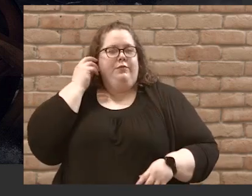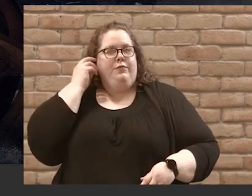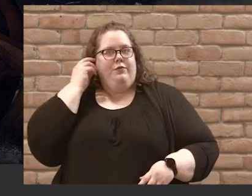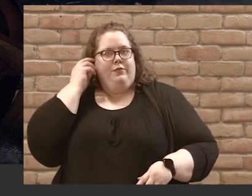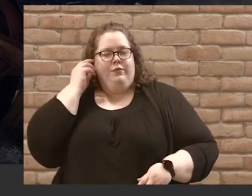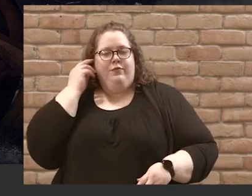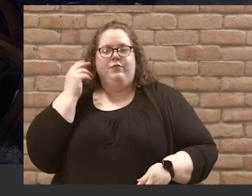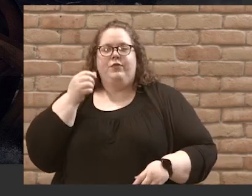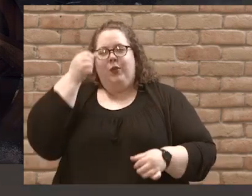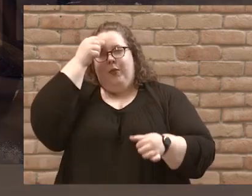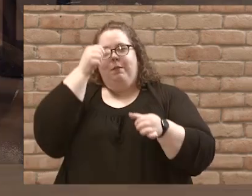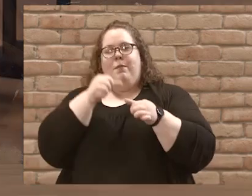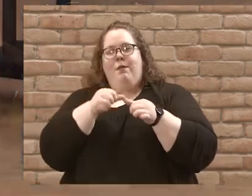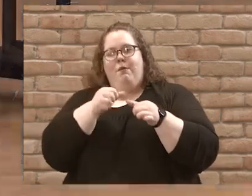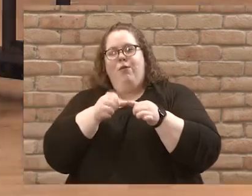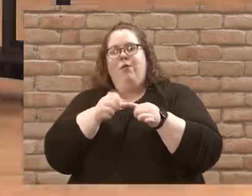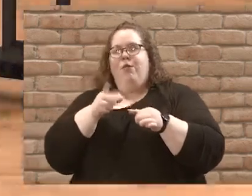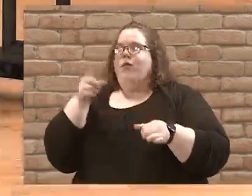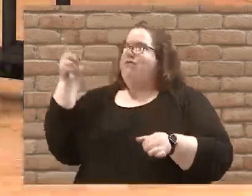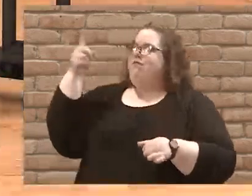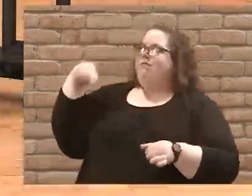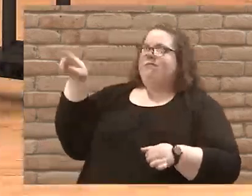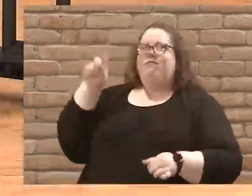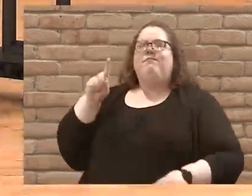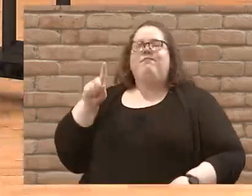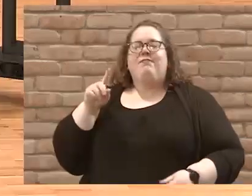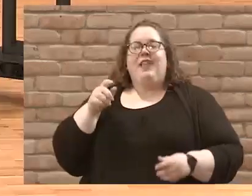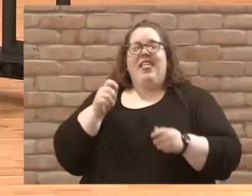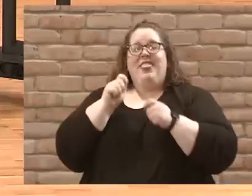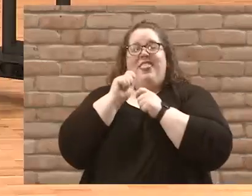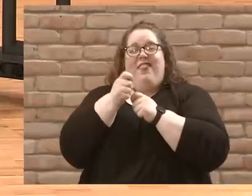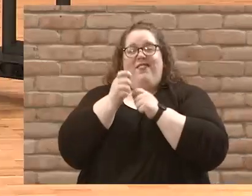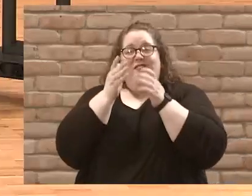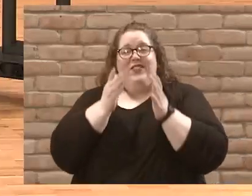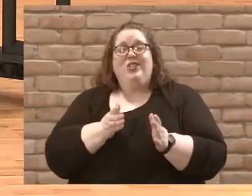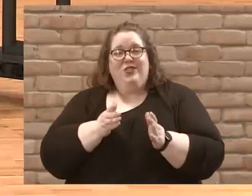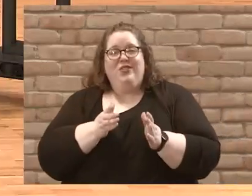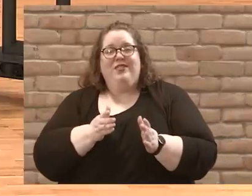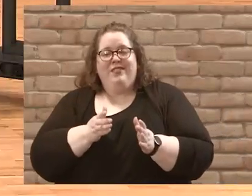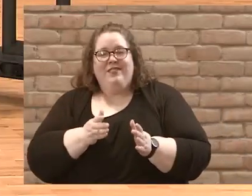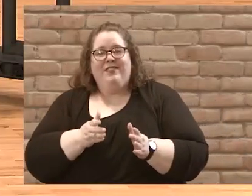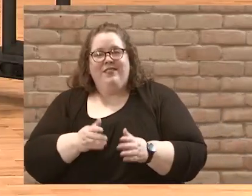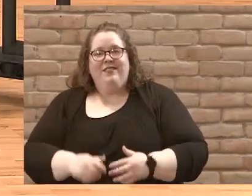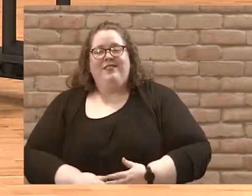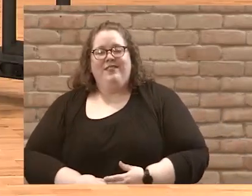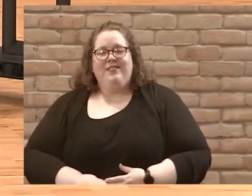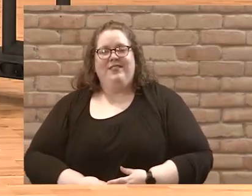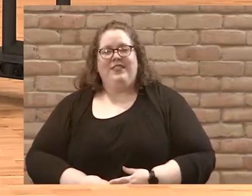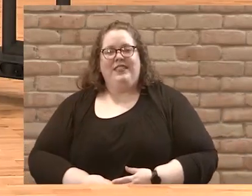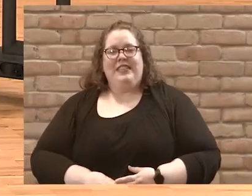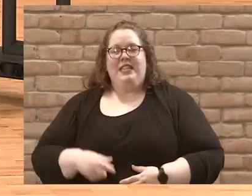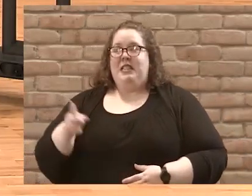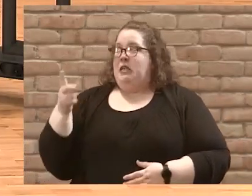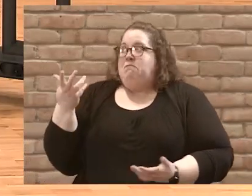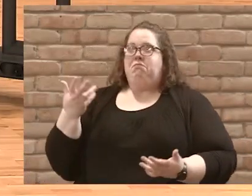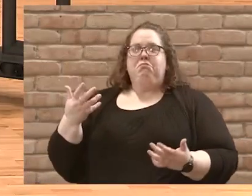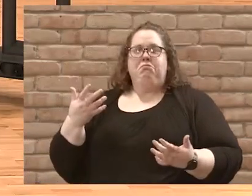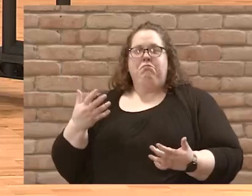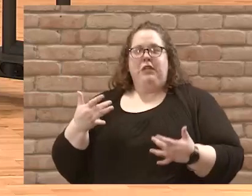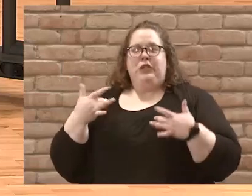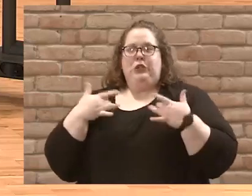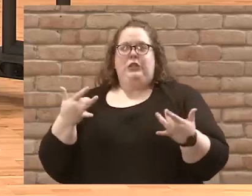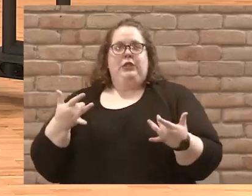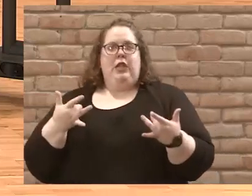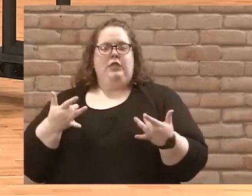Remember that these guys were fishermen. They were used to being on this